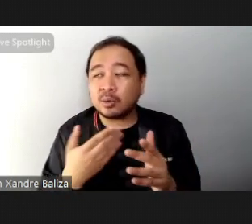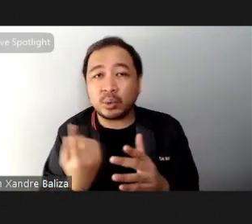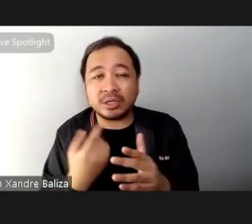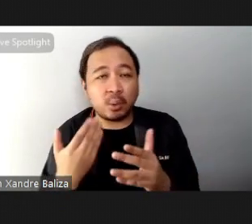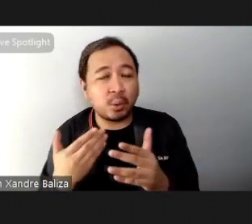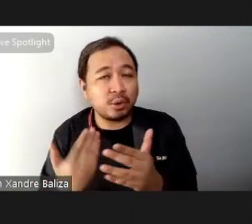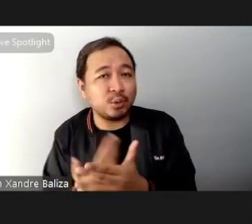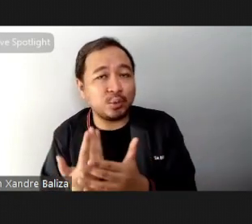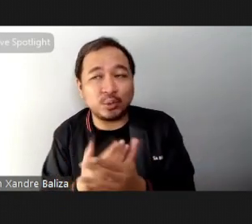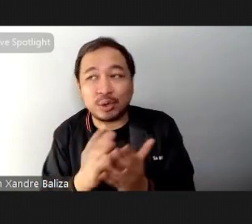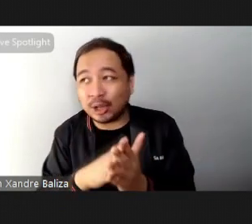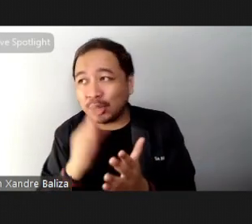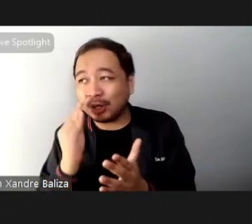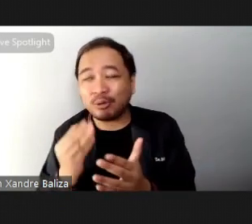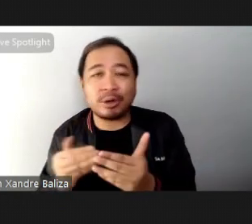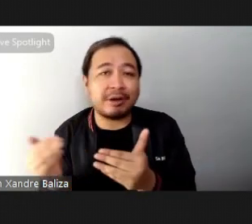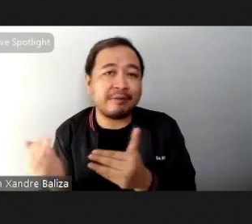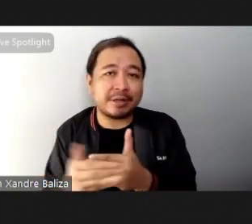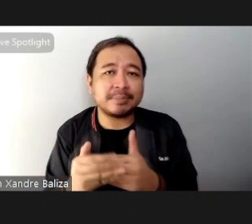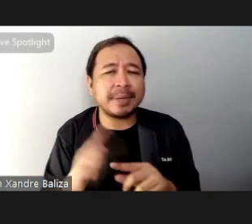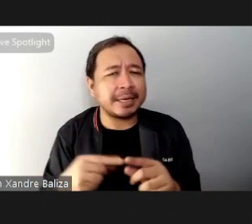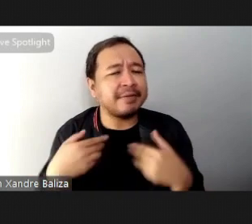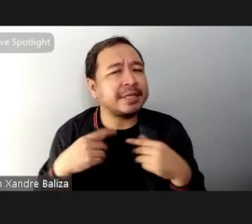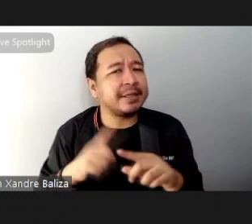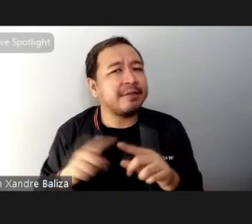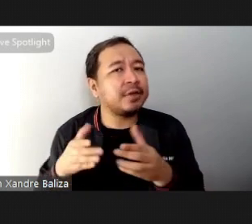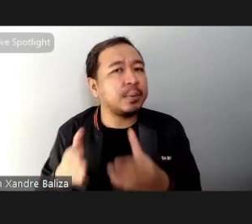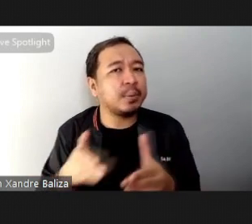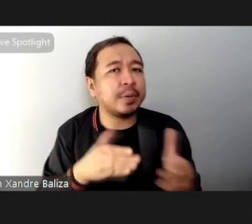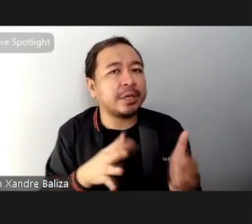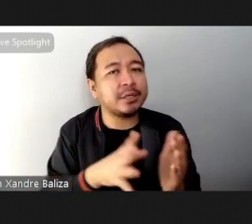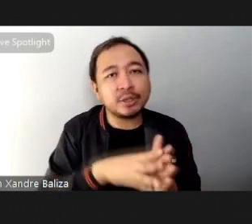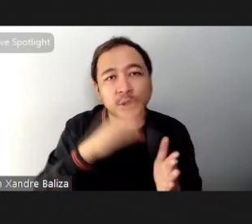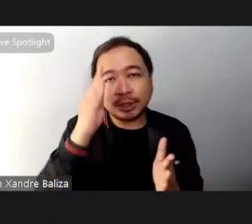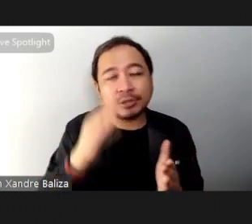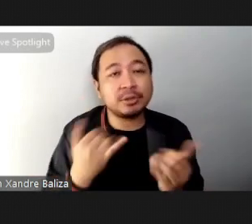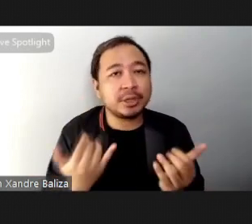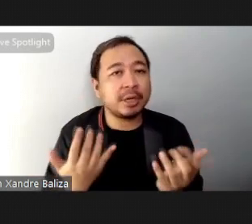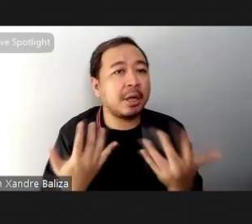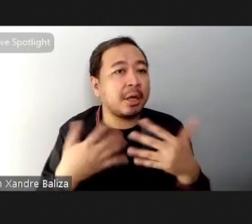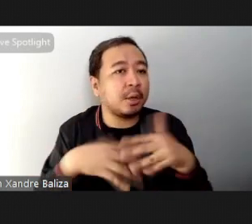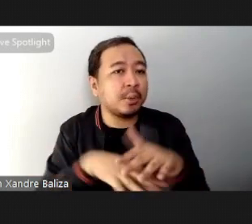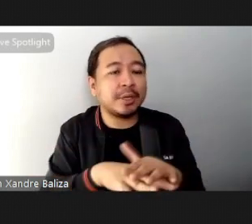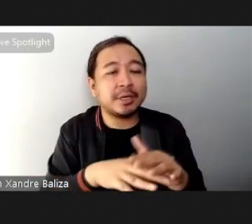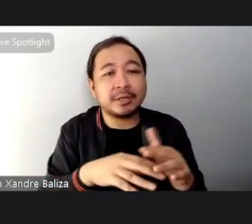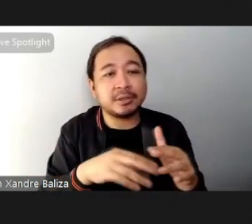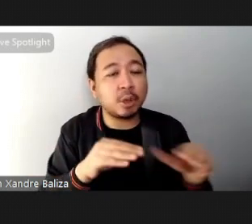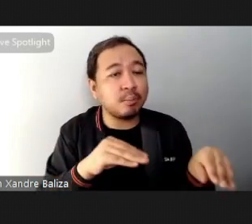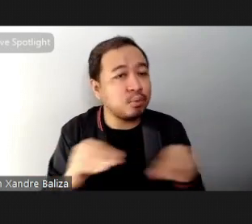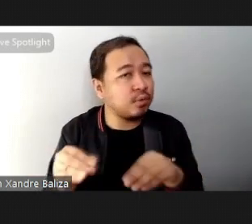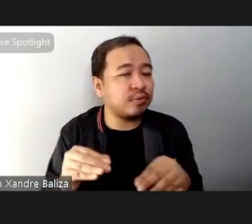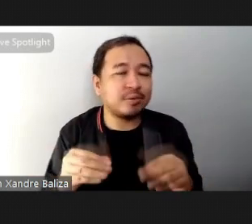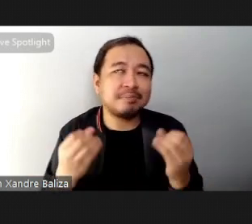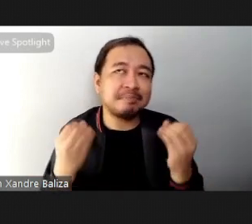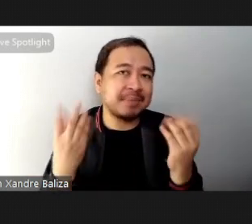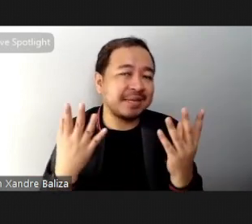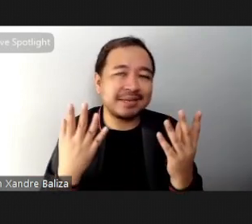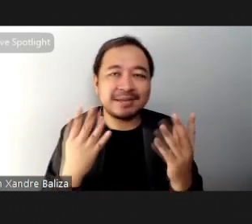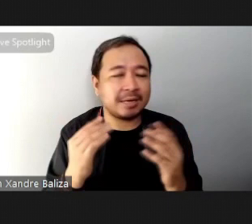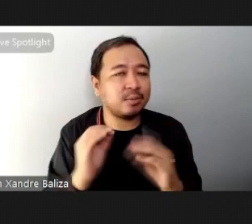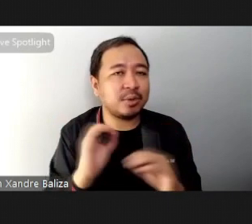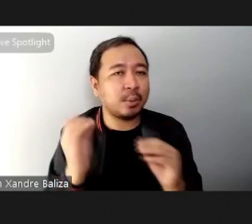many ways to learn it as I mentioned again also moves are endless so you want to look for the